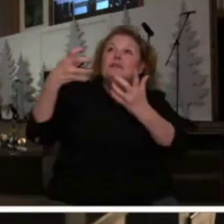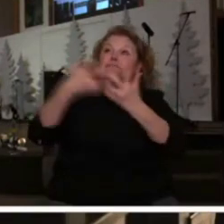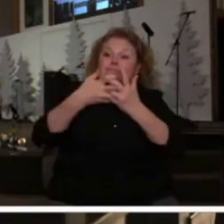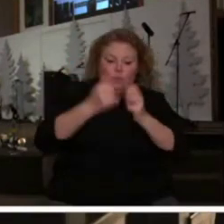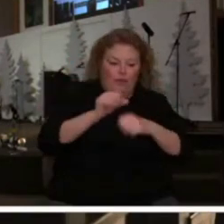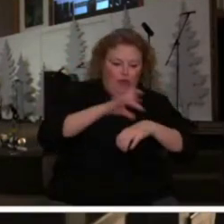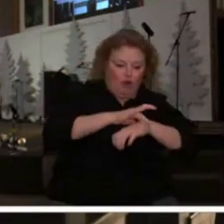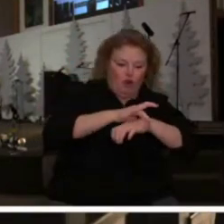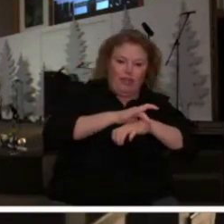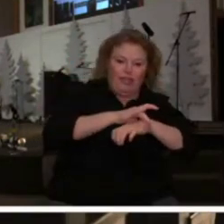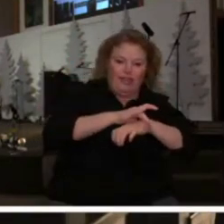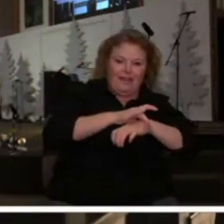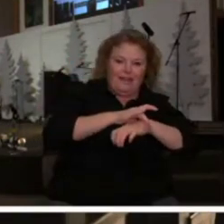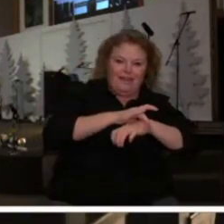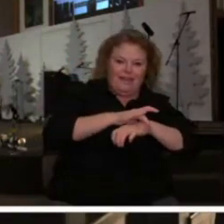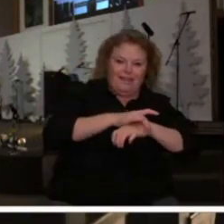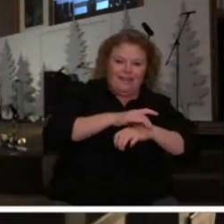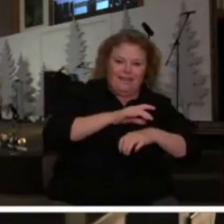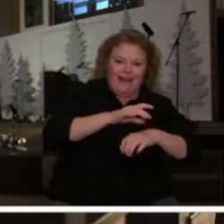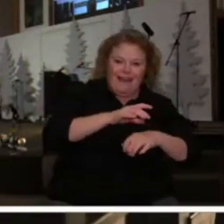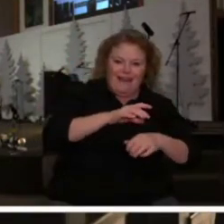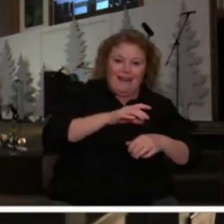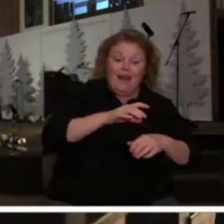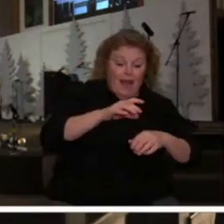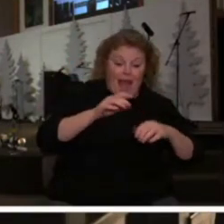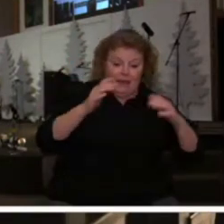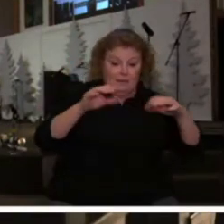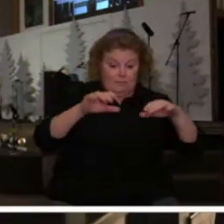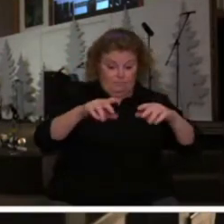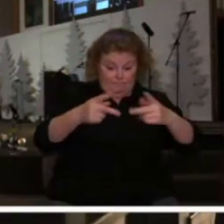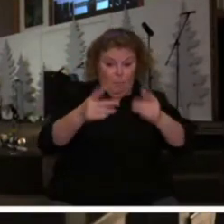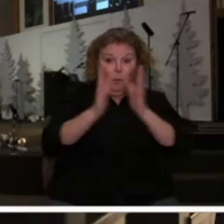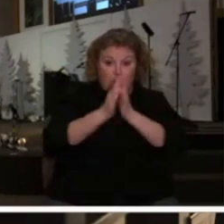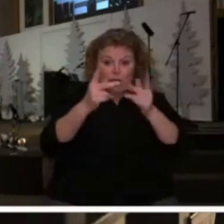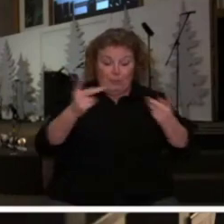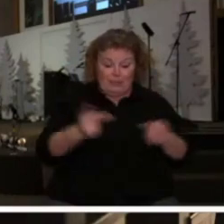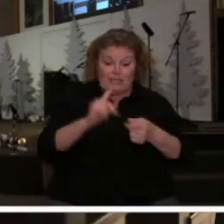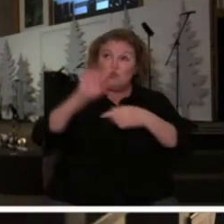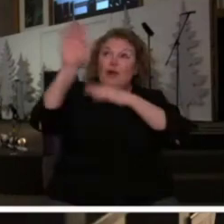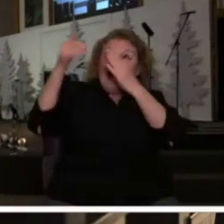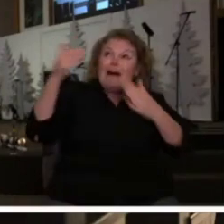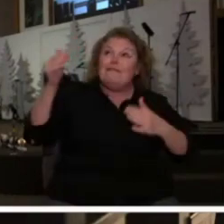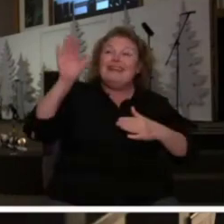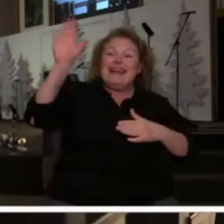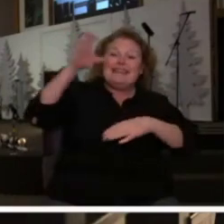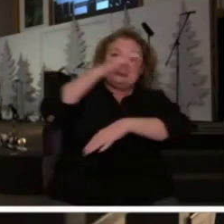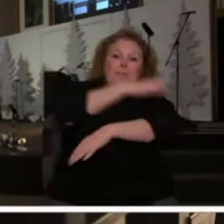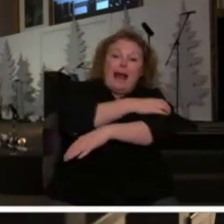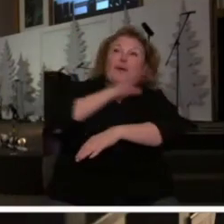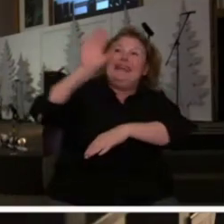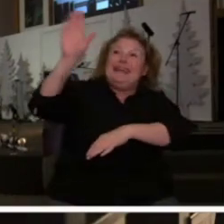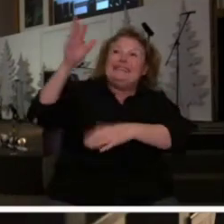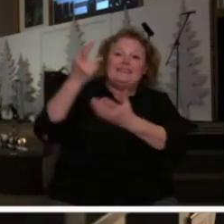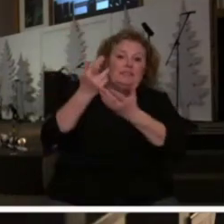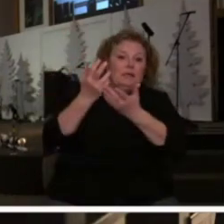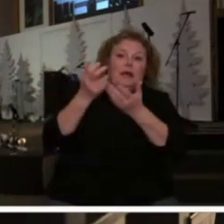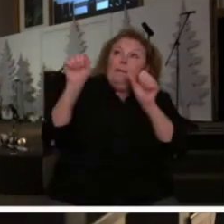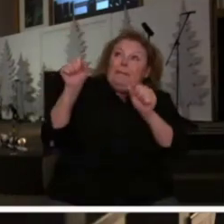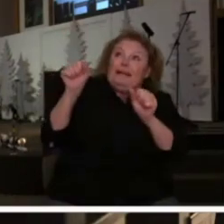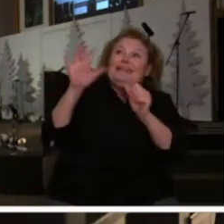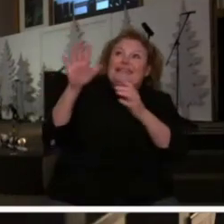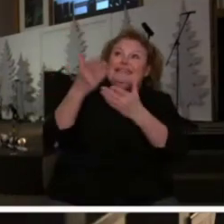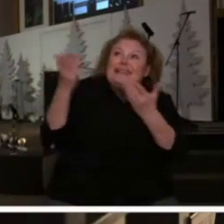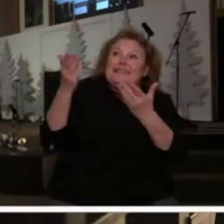I'd like you to write that down. Altars are a place where heaven and its power and resources meet earth in its needs and